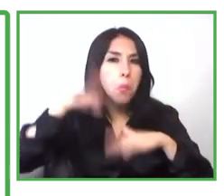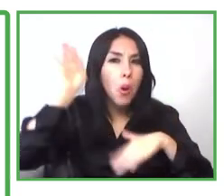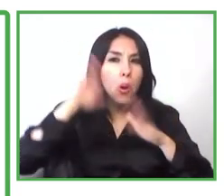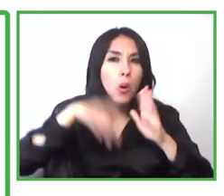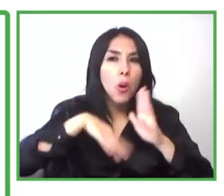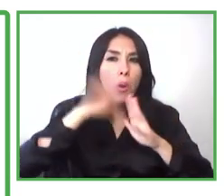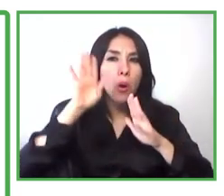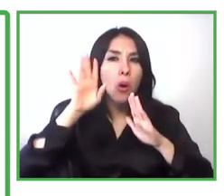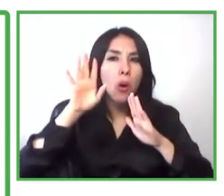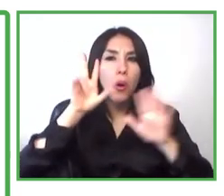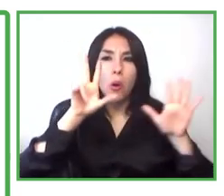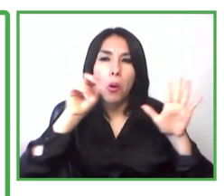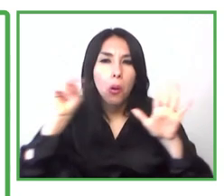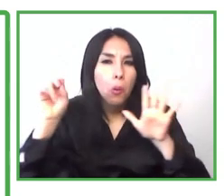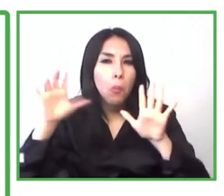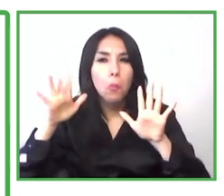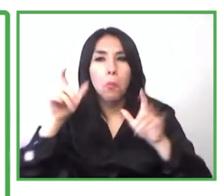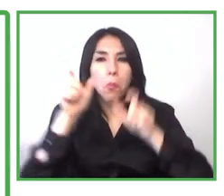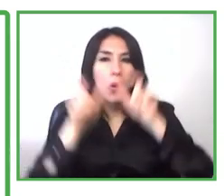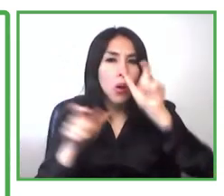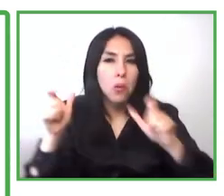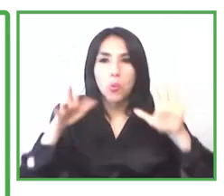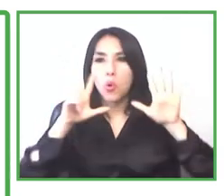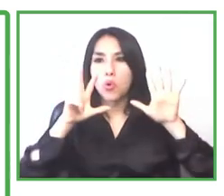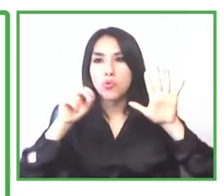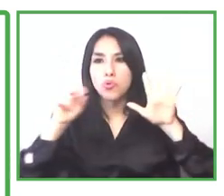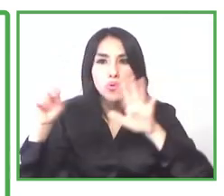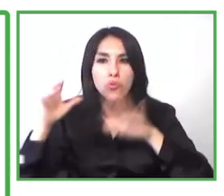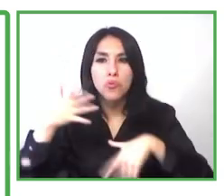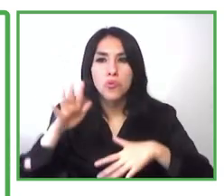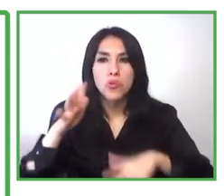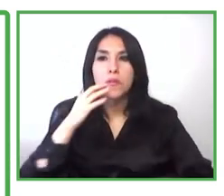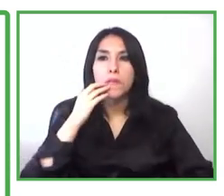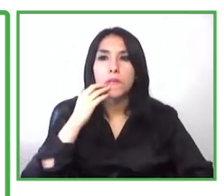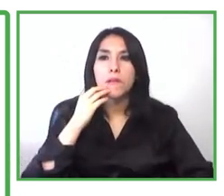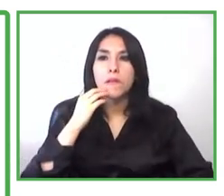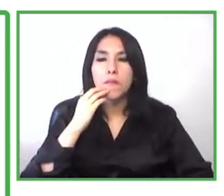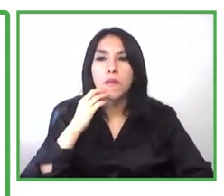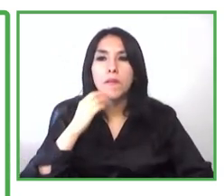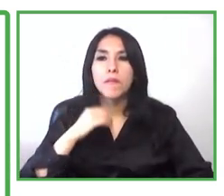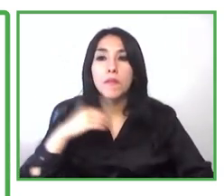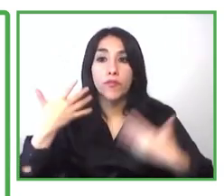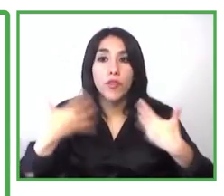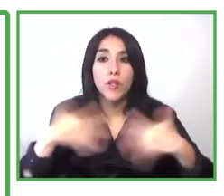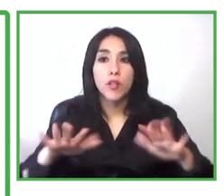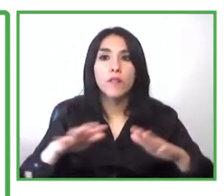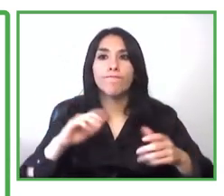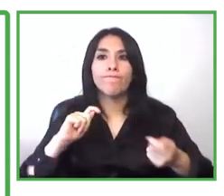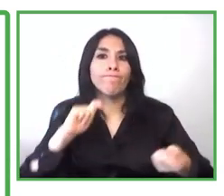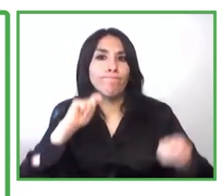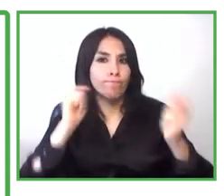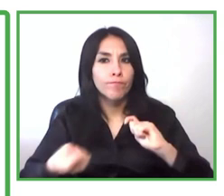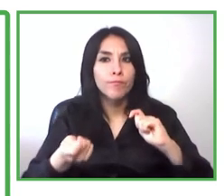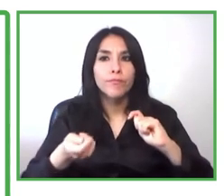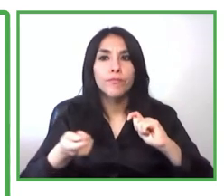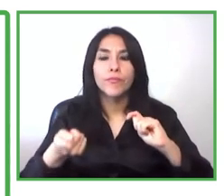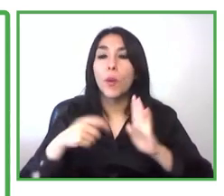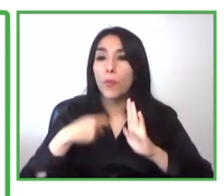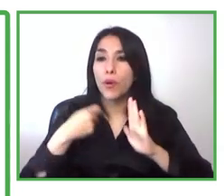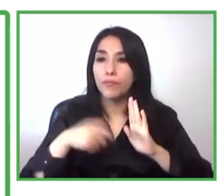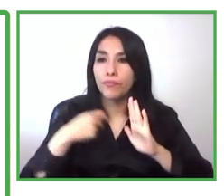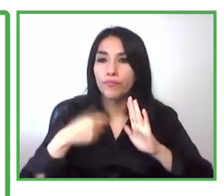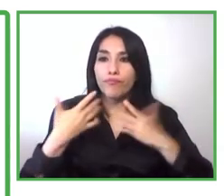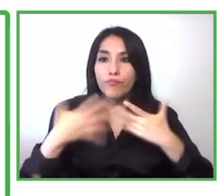completed the the entrepreneurship program and uh uh 60 uh 50